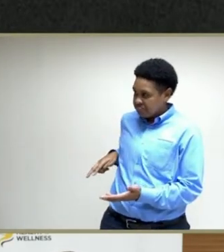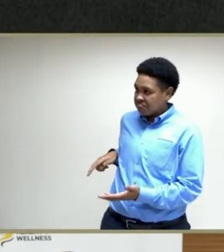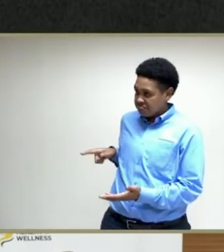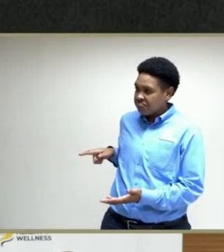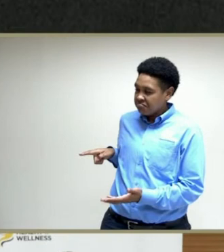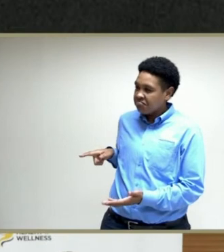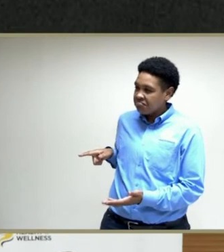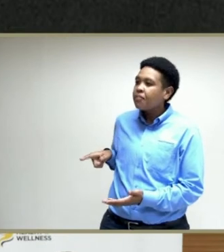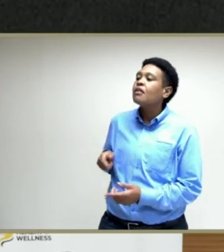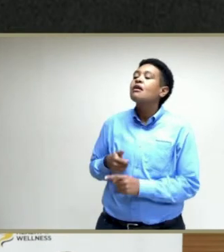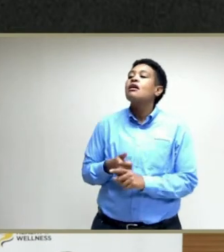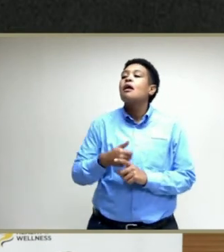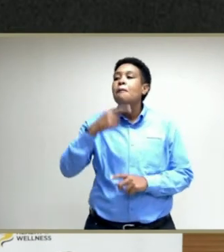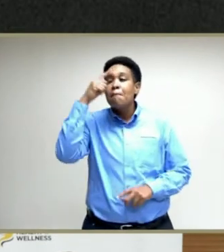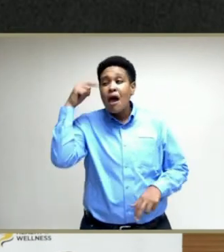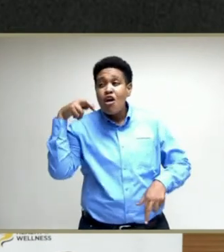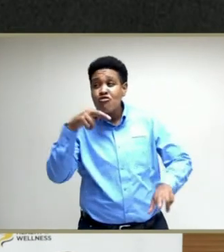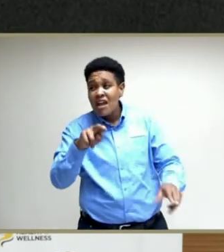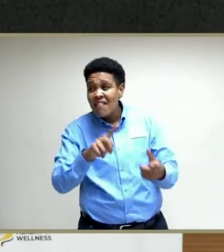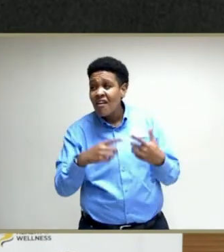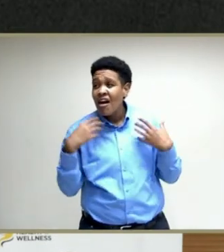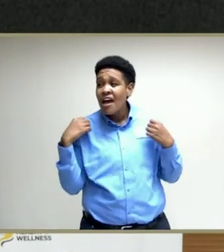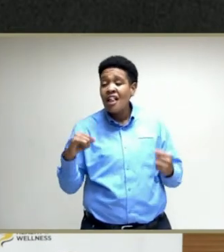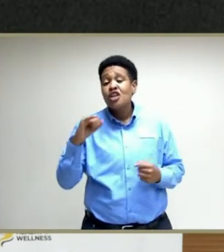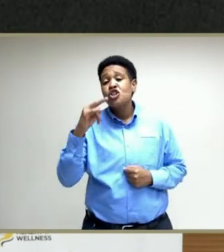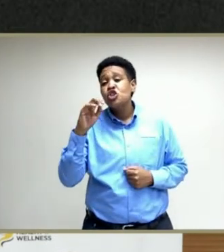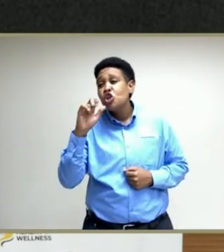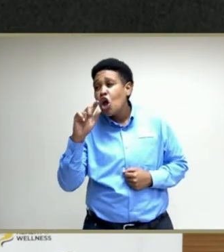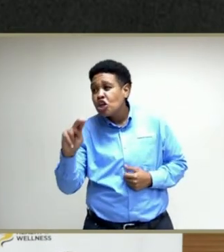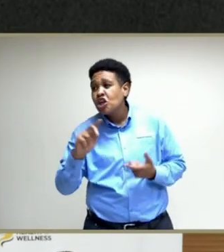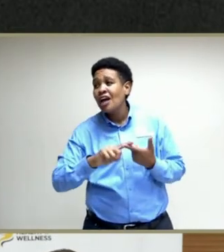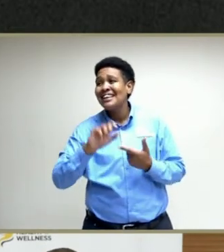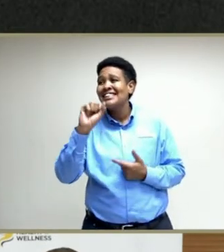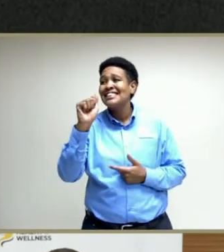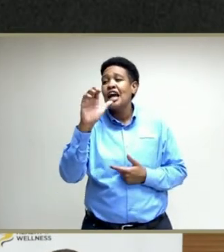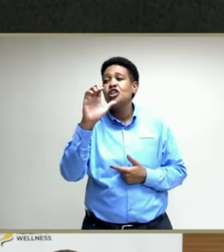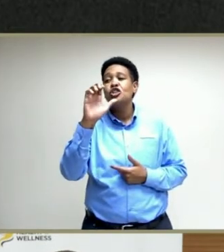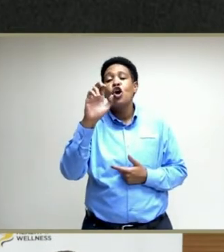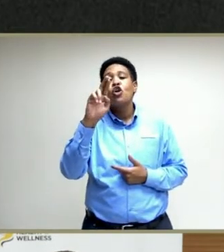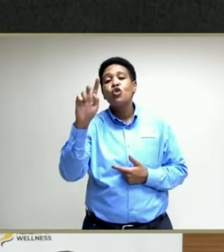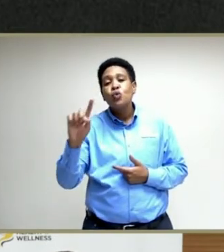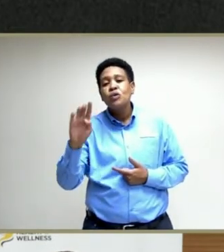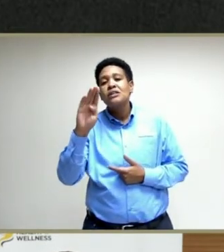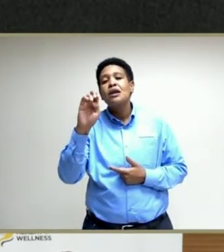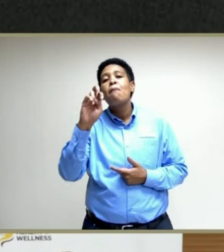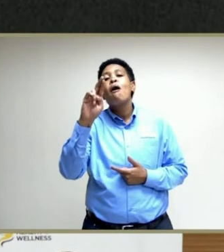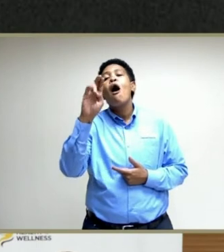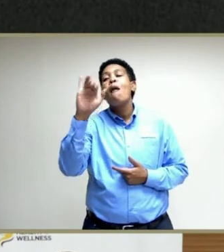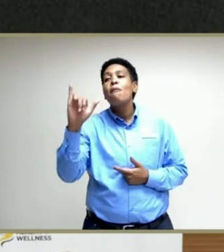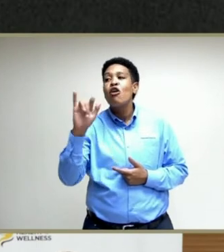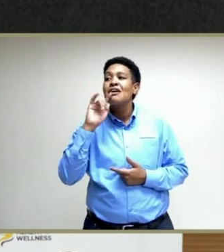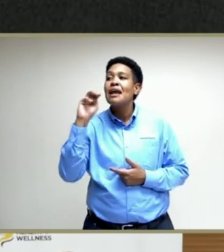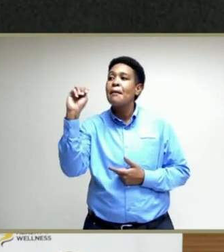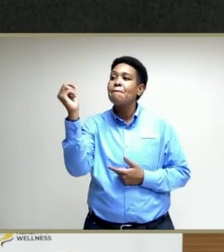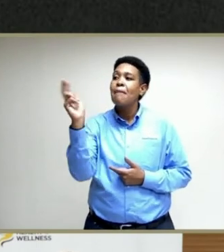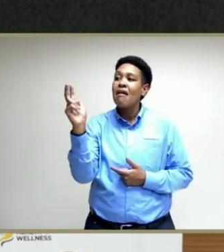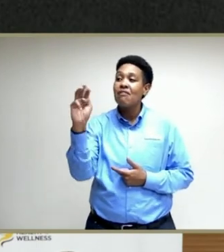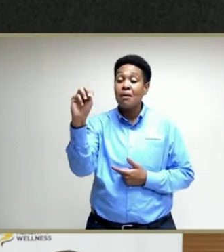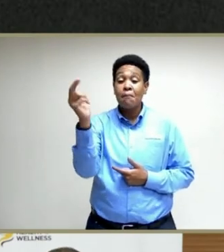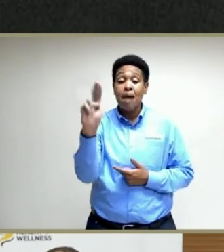Health Center, Black River Health Center, and Junction Health Center. In Mandeville, Mandeville Regional Hospital.